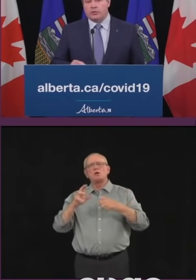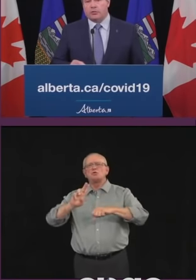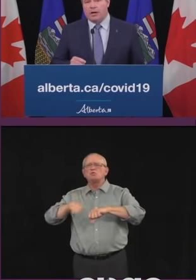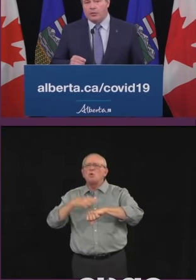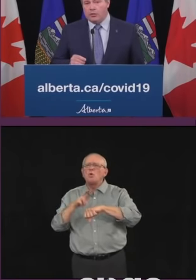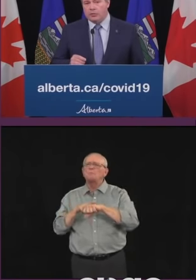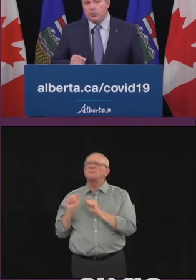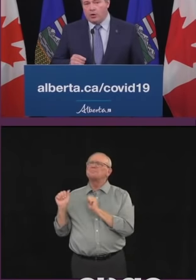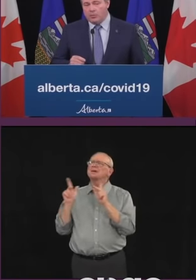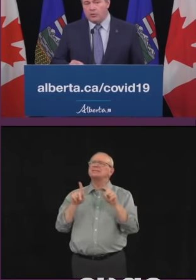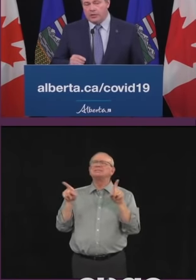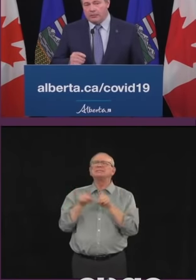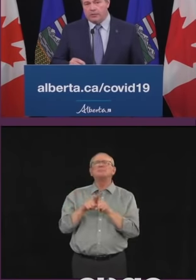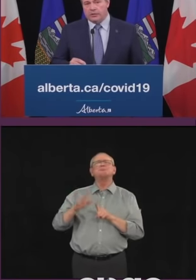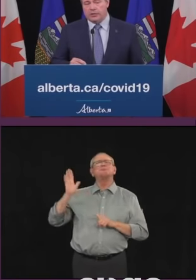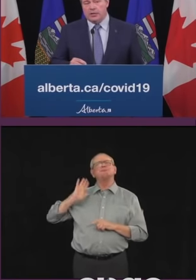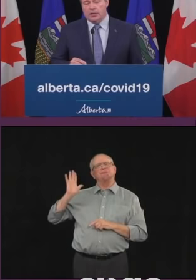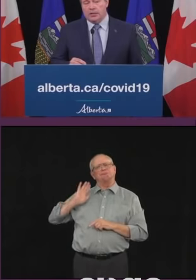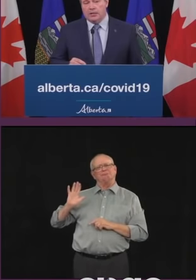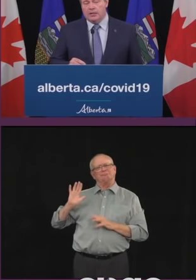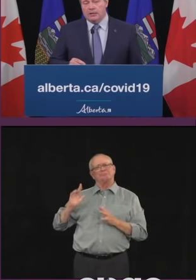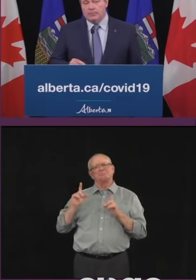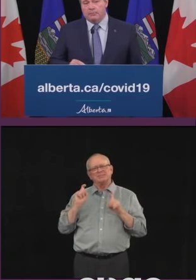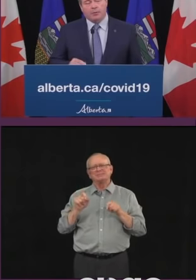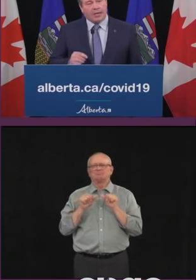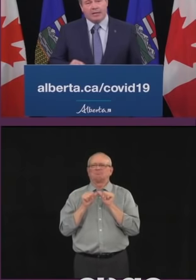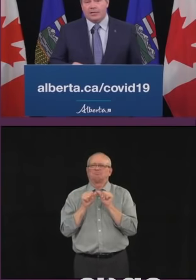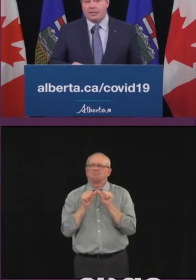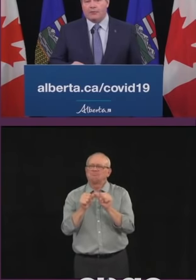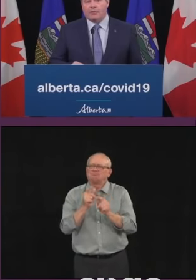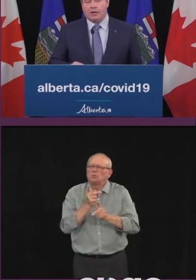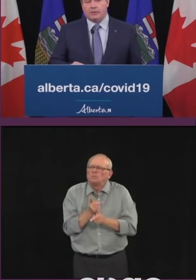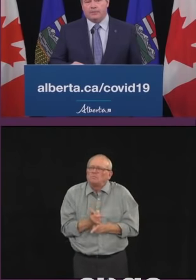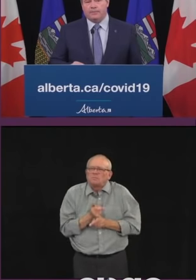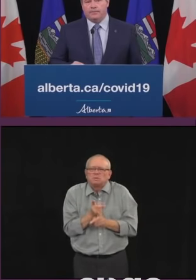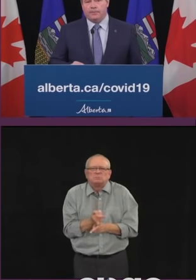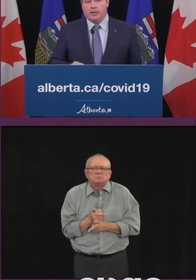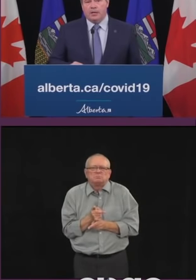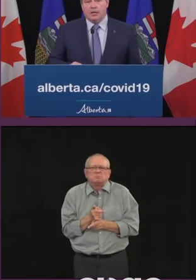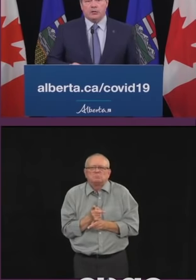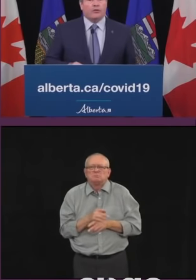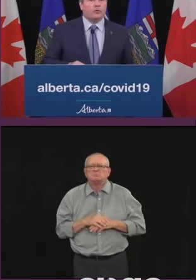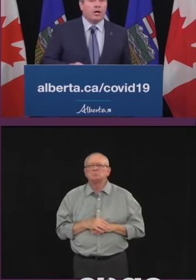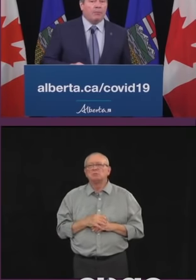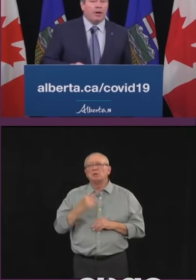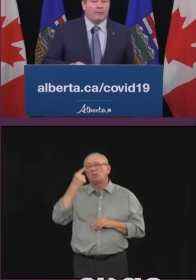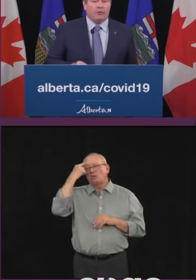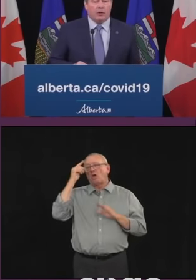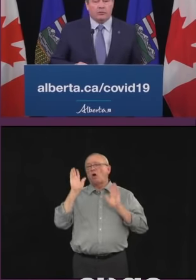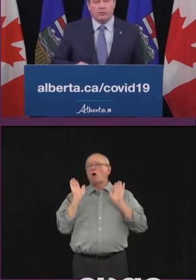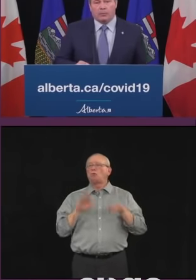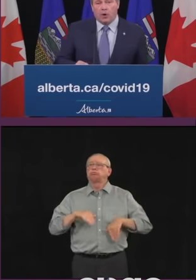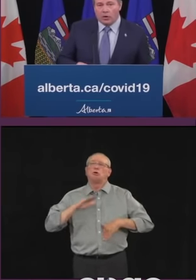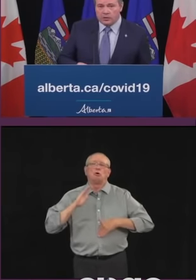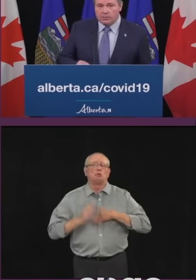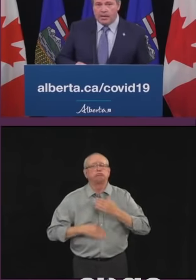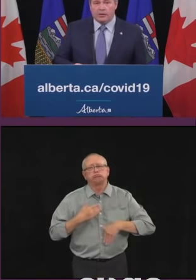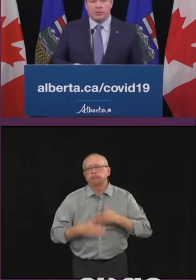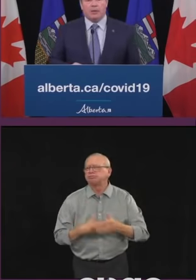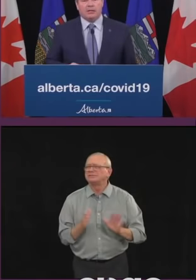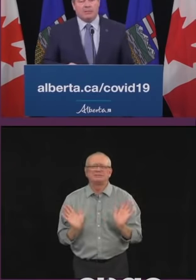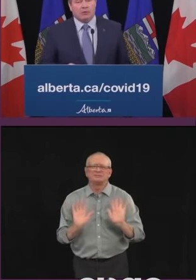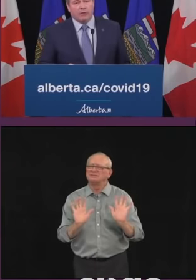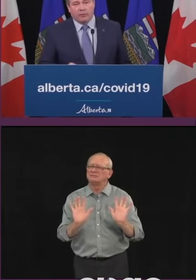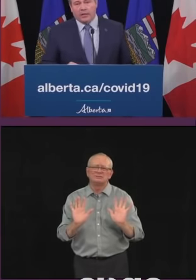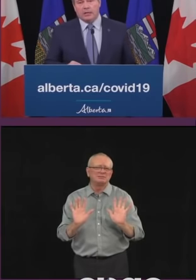precautions around those who are most at risk. But we can't take that for granted. To further help everyone do their part to